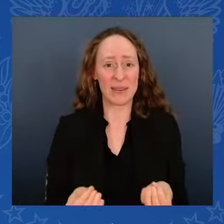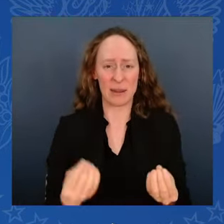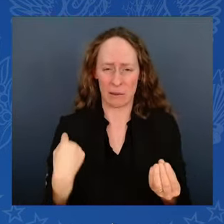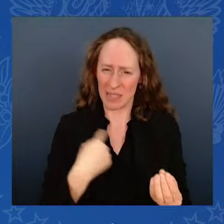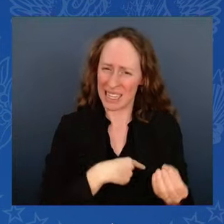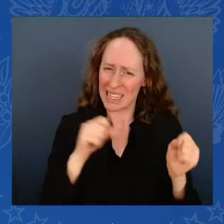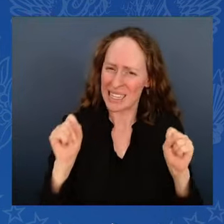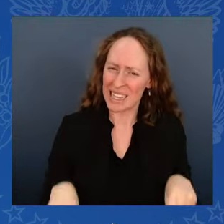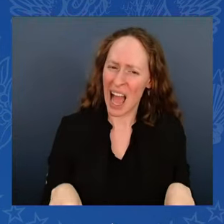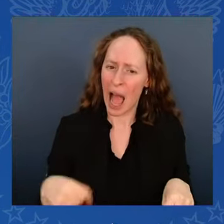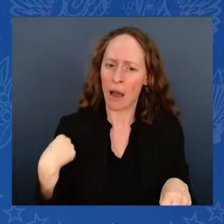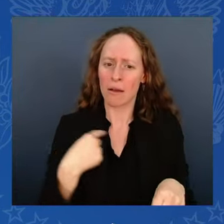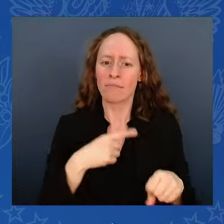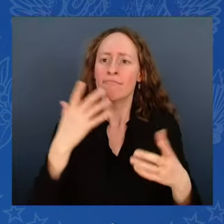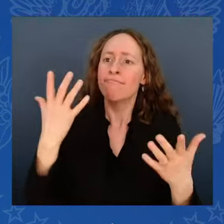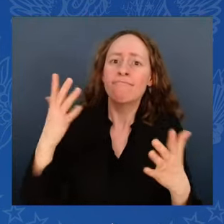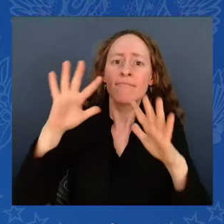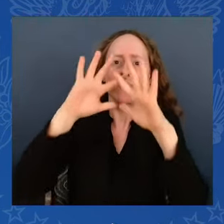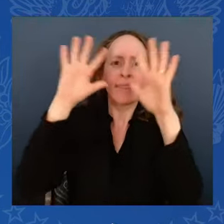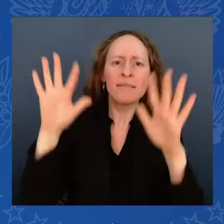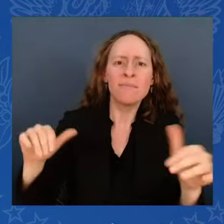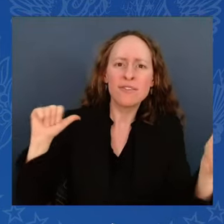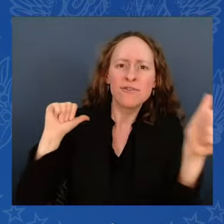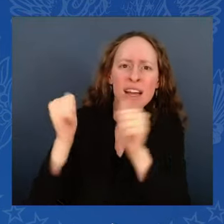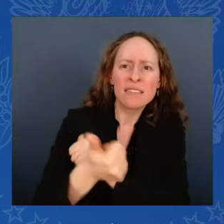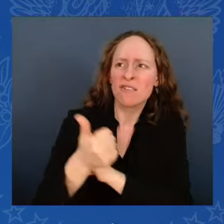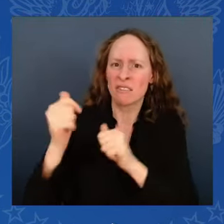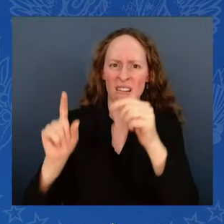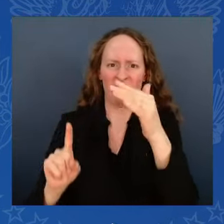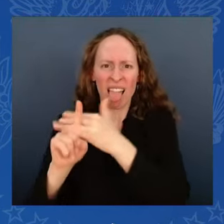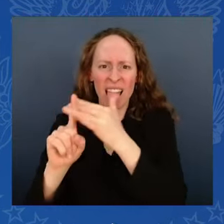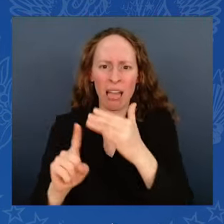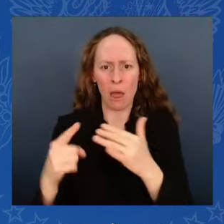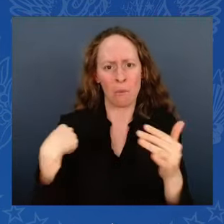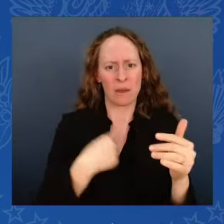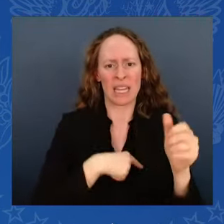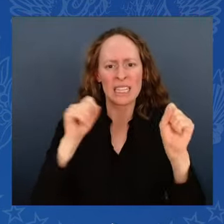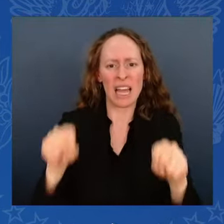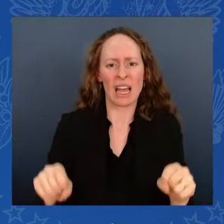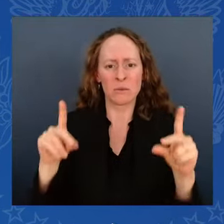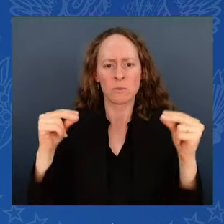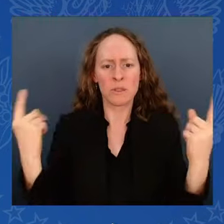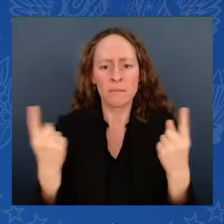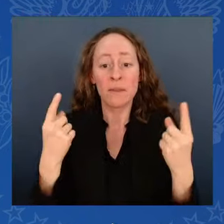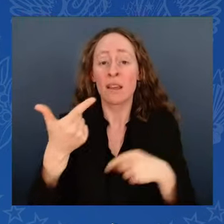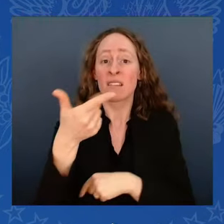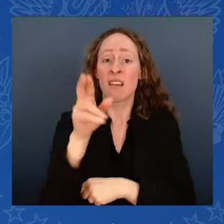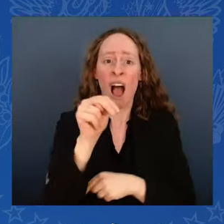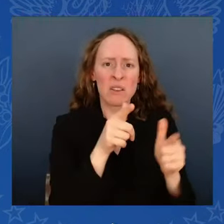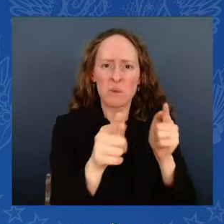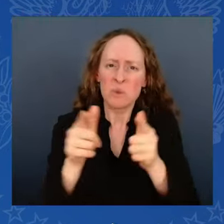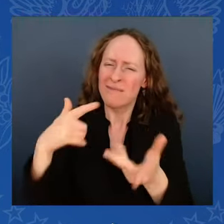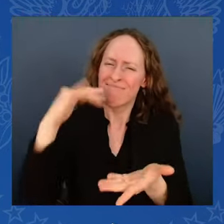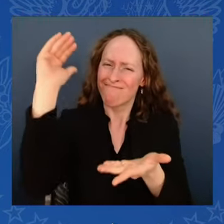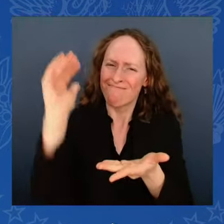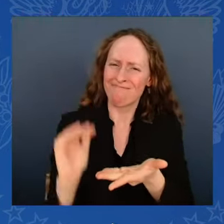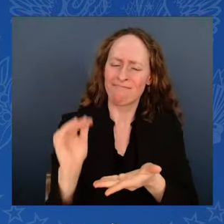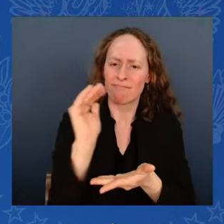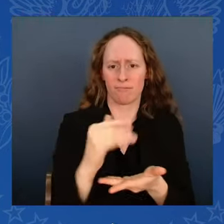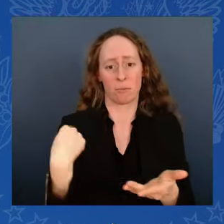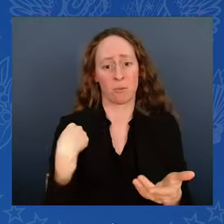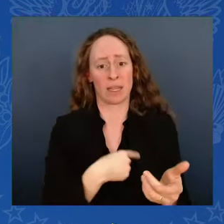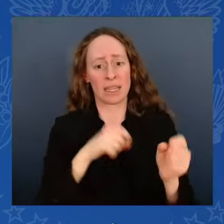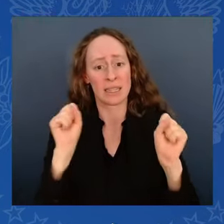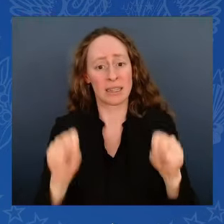You know, my administration, just yesterday, expanded back — two days ago, expanded background checks. But that's not